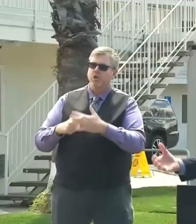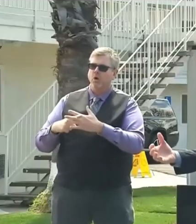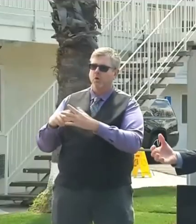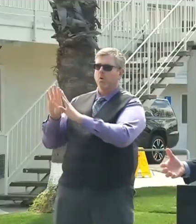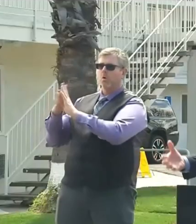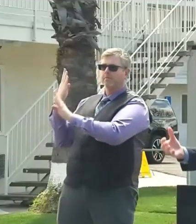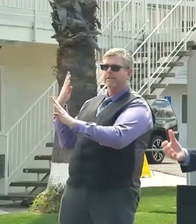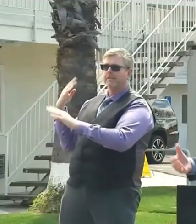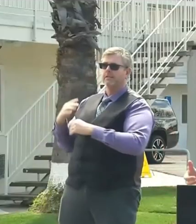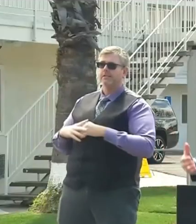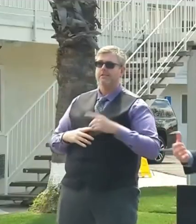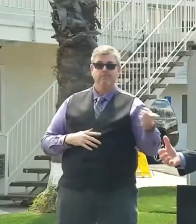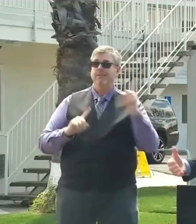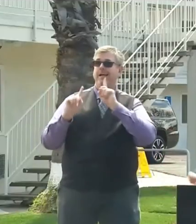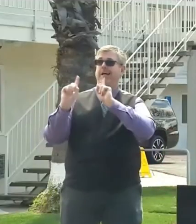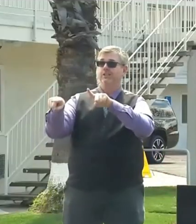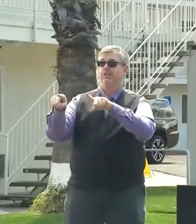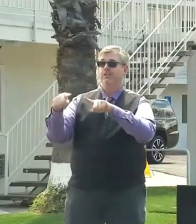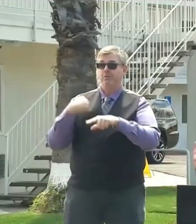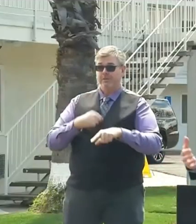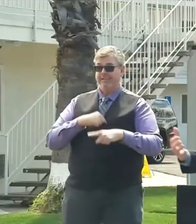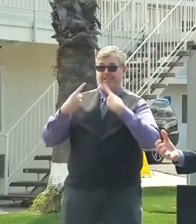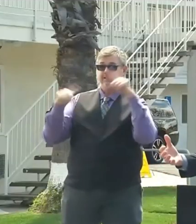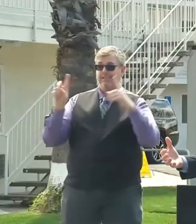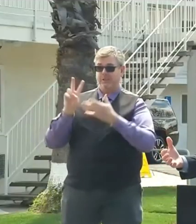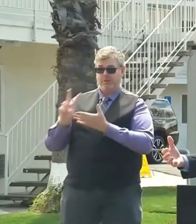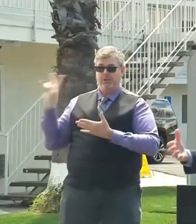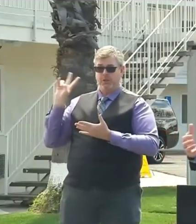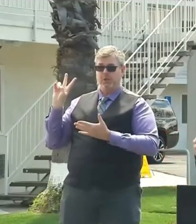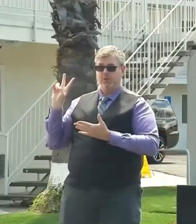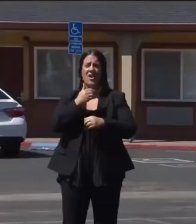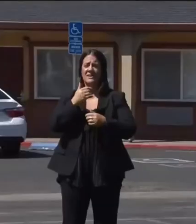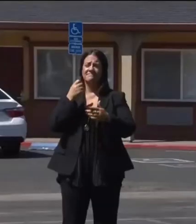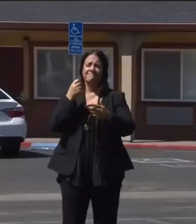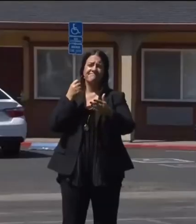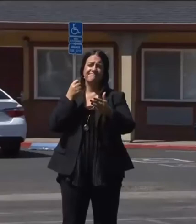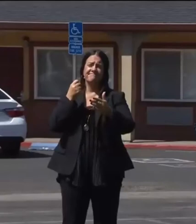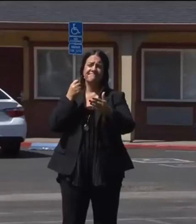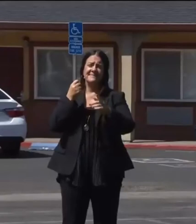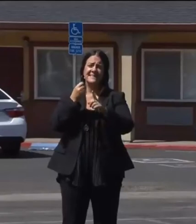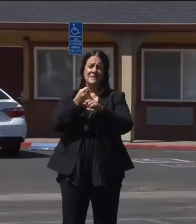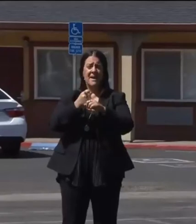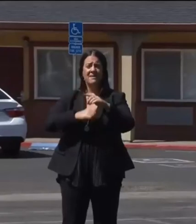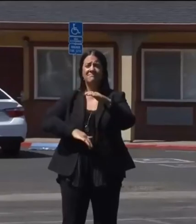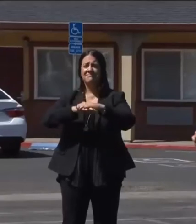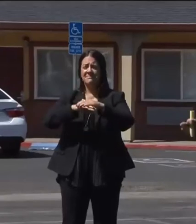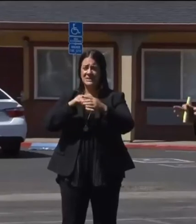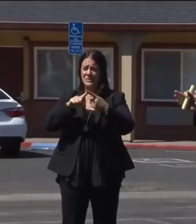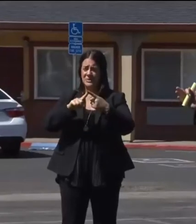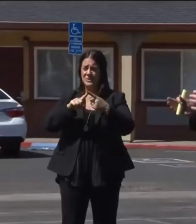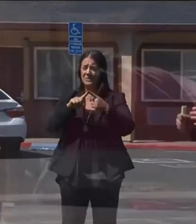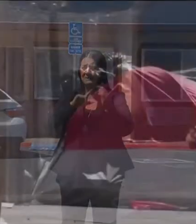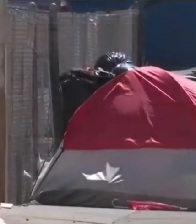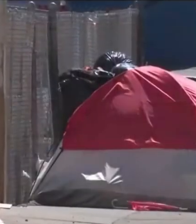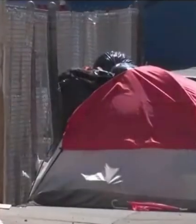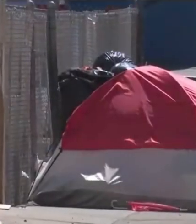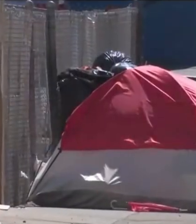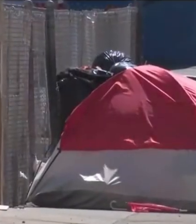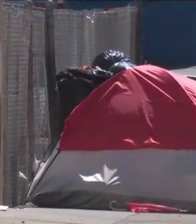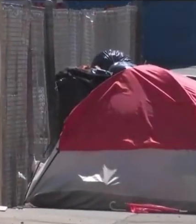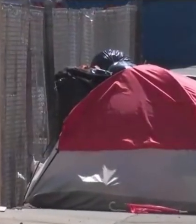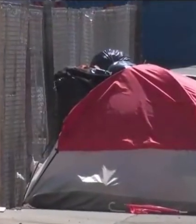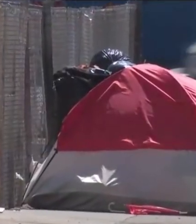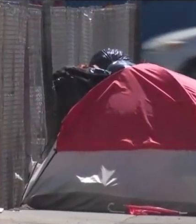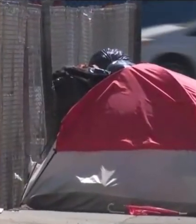two weeks ago so respectfully I think this is a rather heroic effort the governor has also called this project a path towards resolving